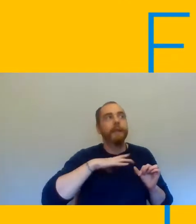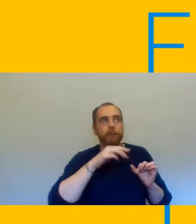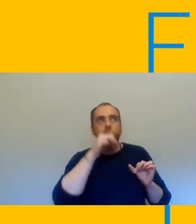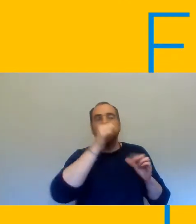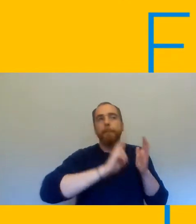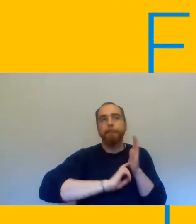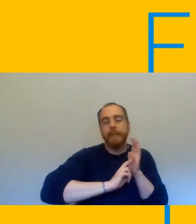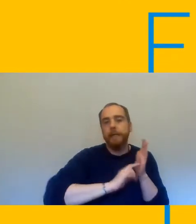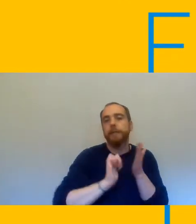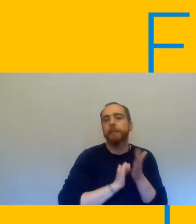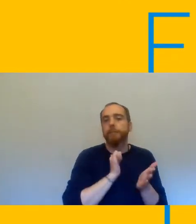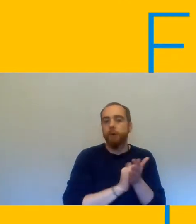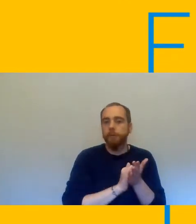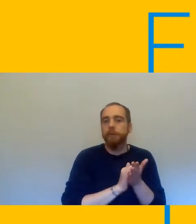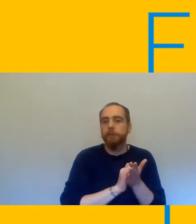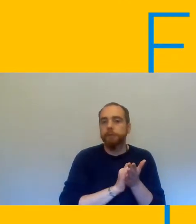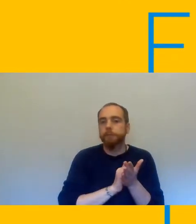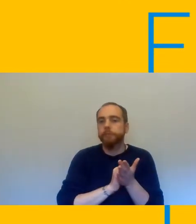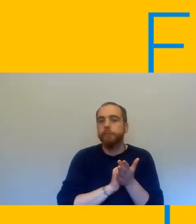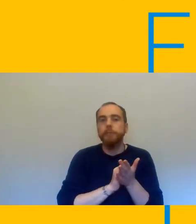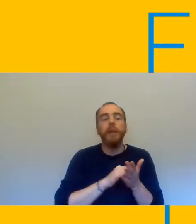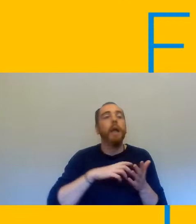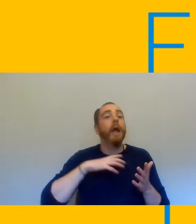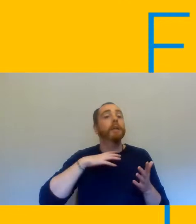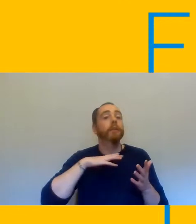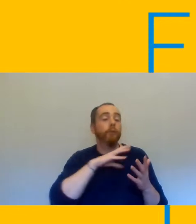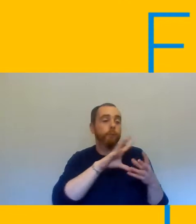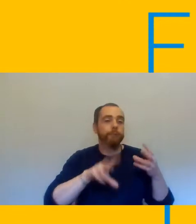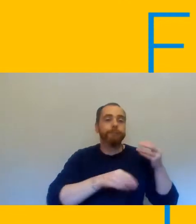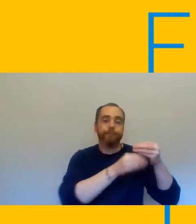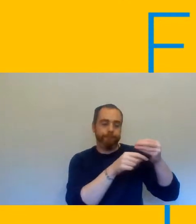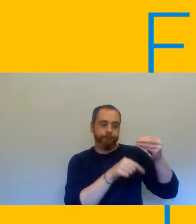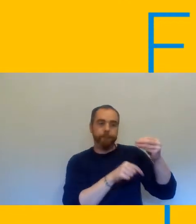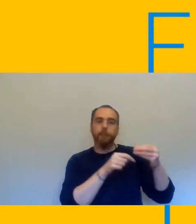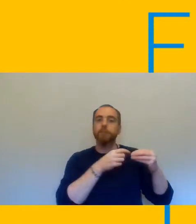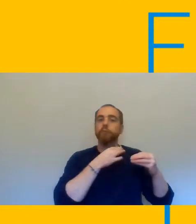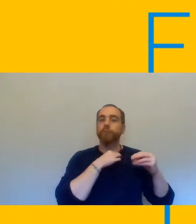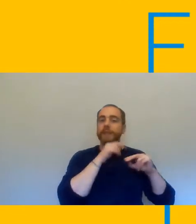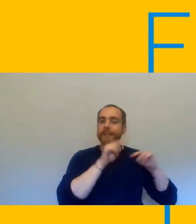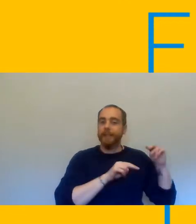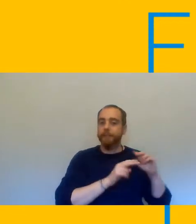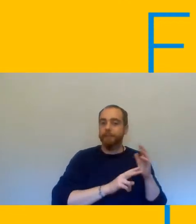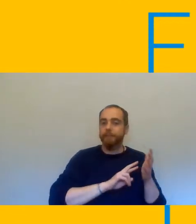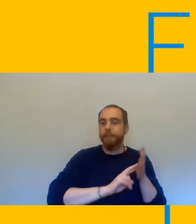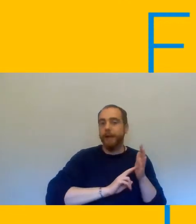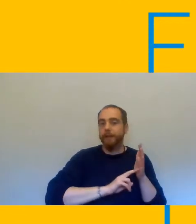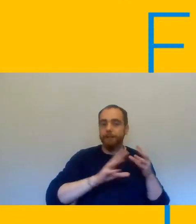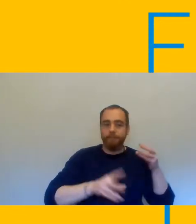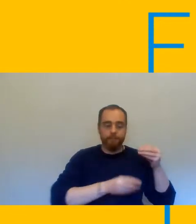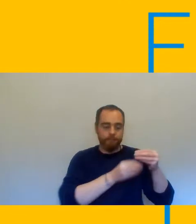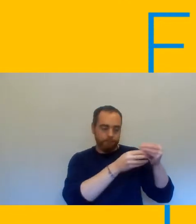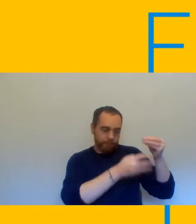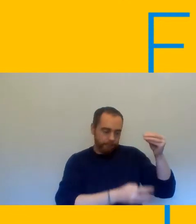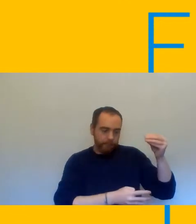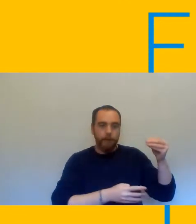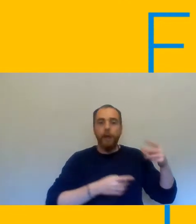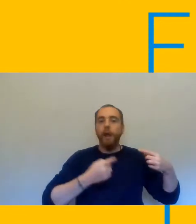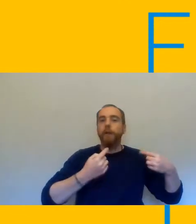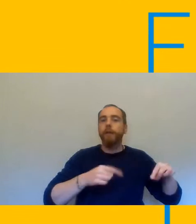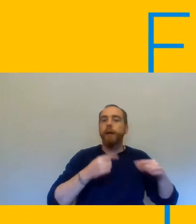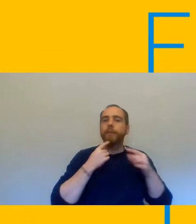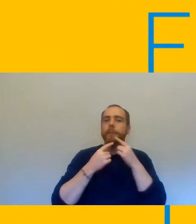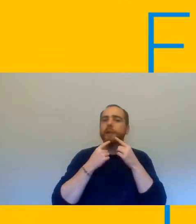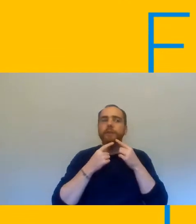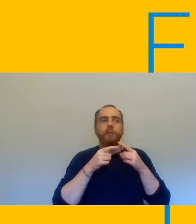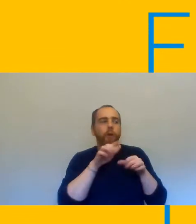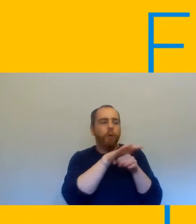their calculations and their risk assessments and their plans the uh available information in relation to local outbreaks local infection